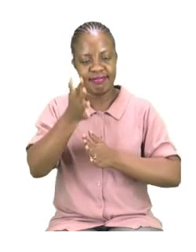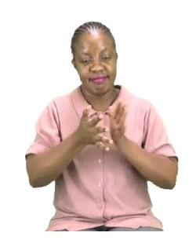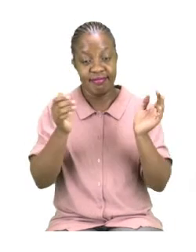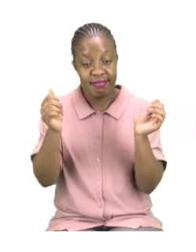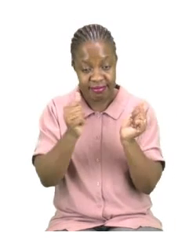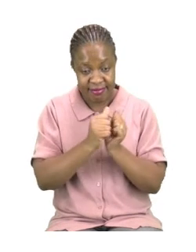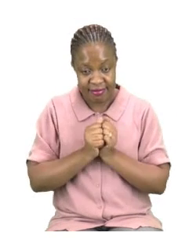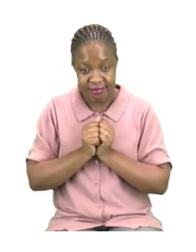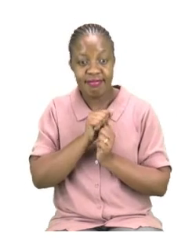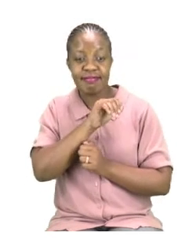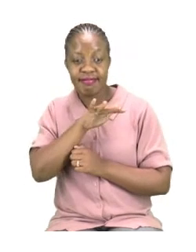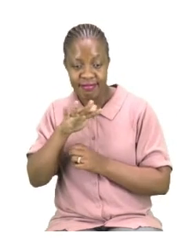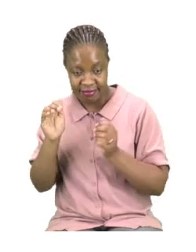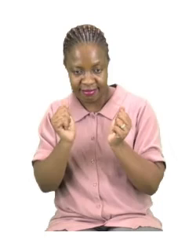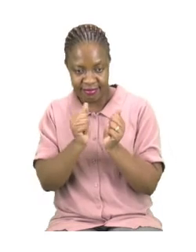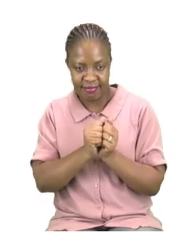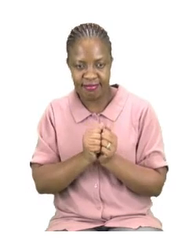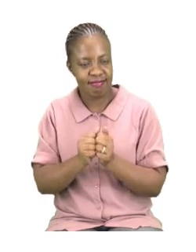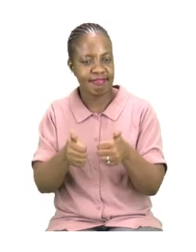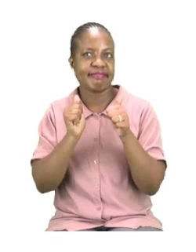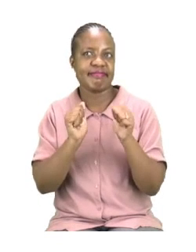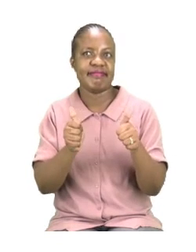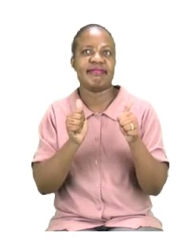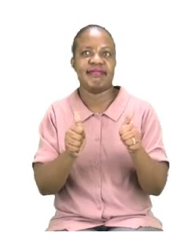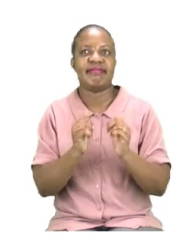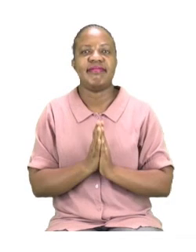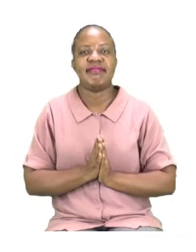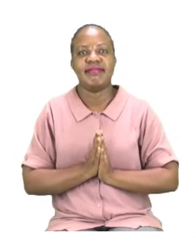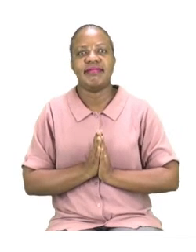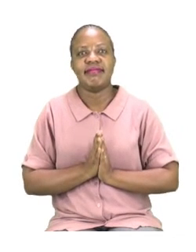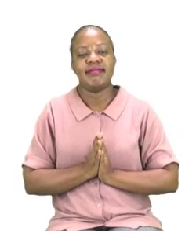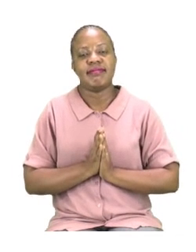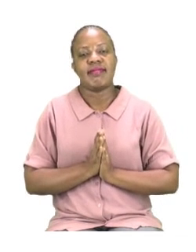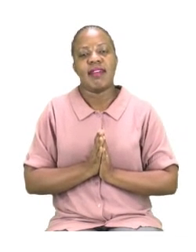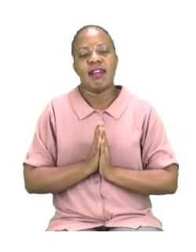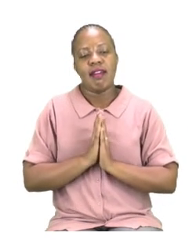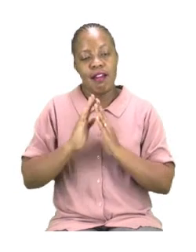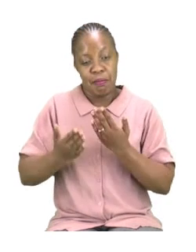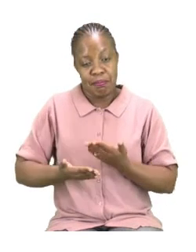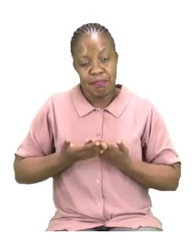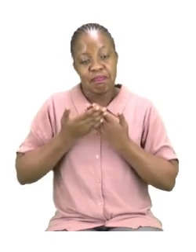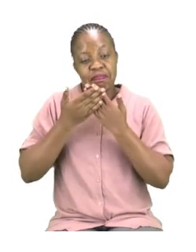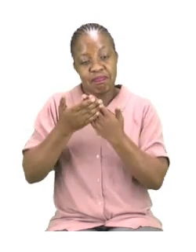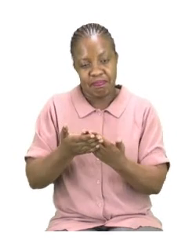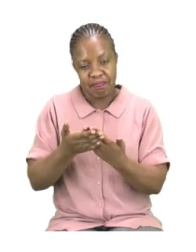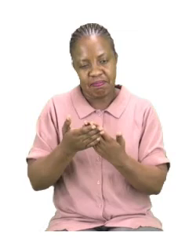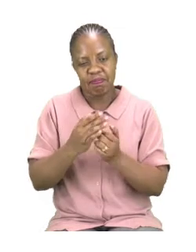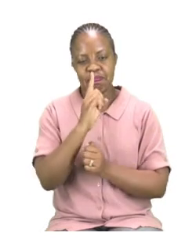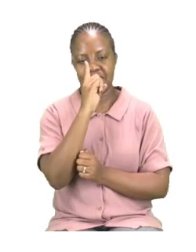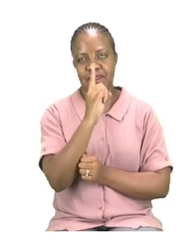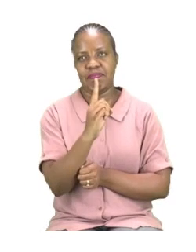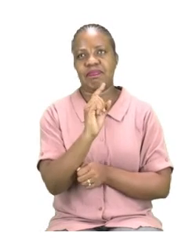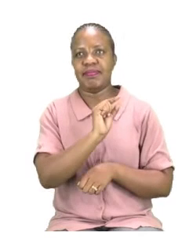job. So I would like to start by helping you with at least one of the words